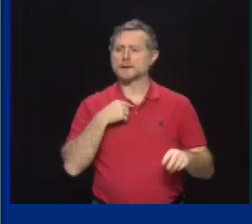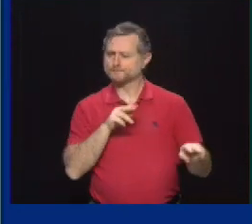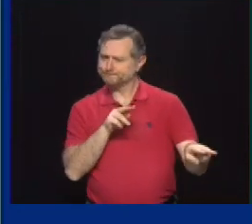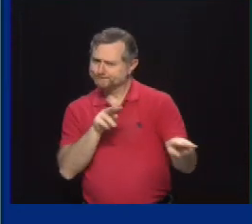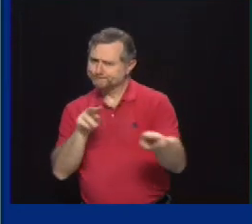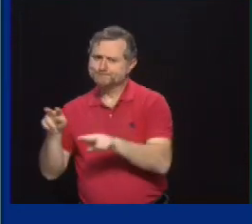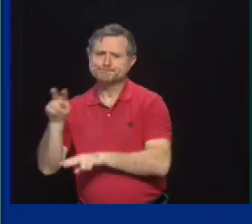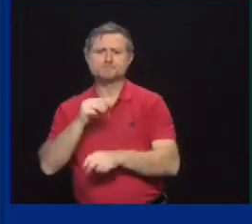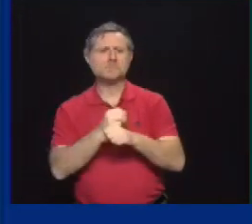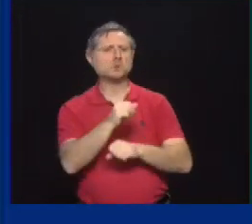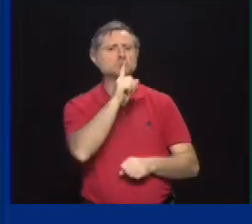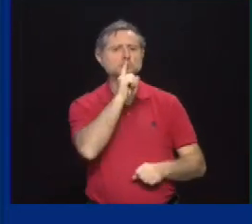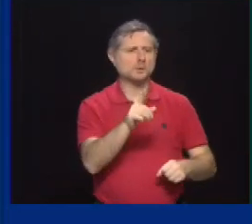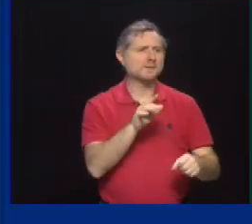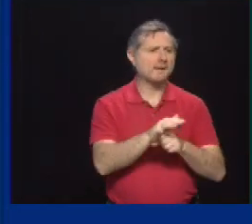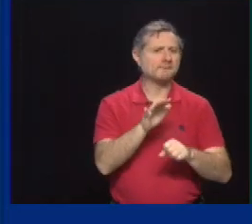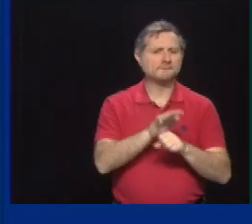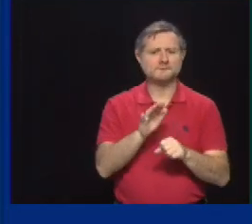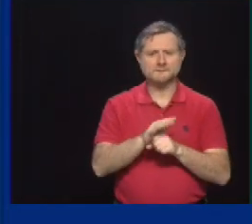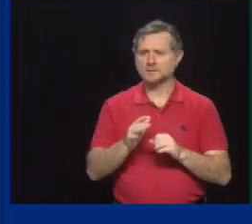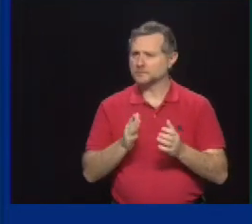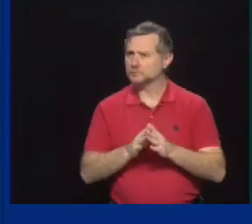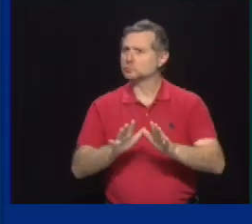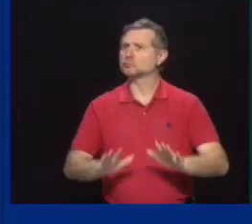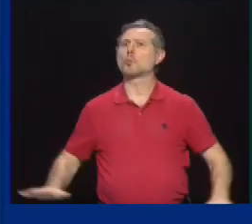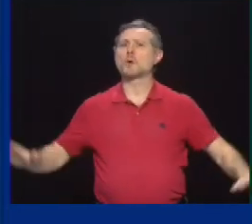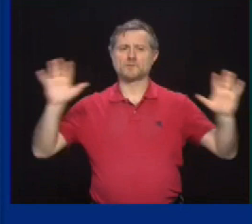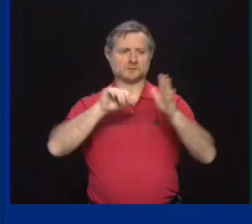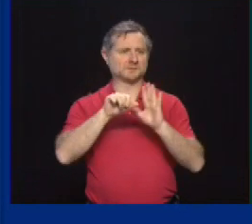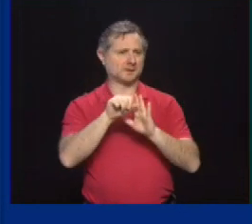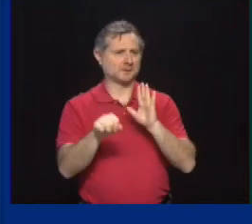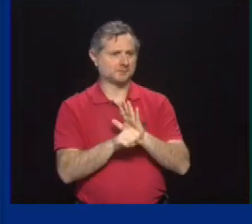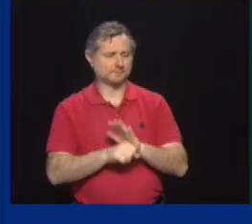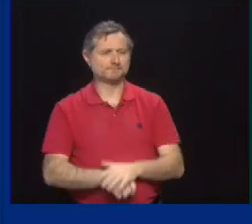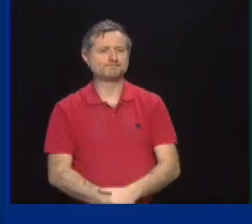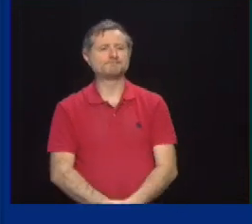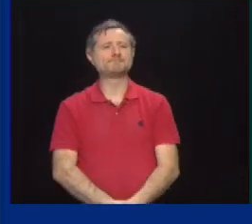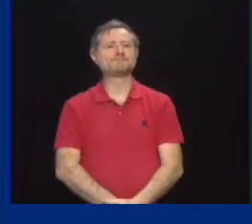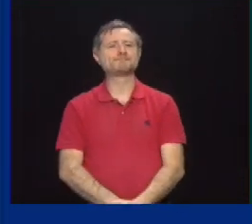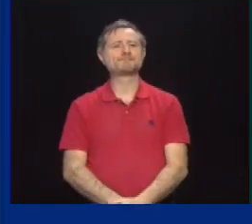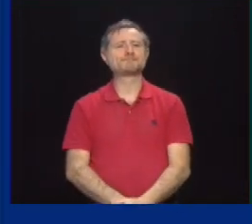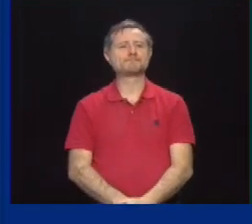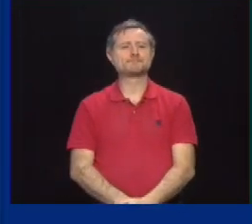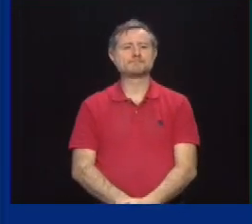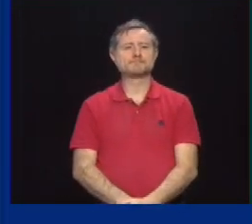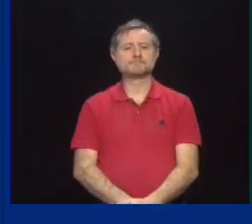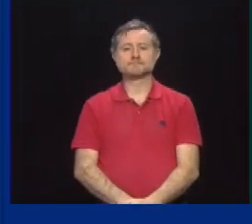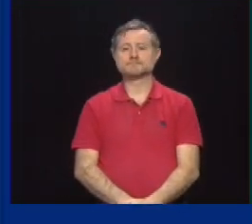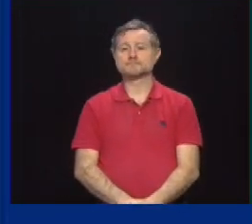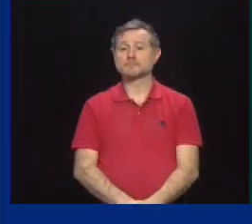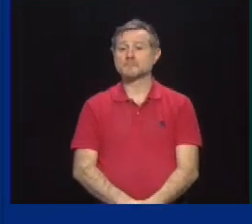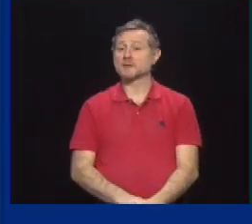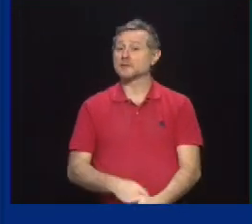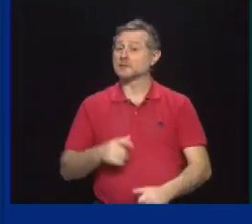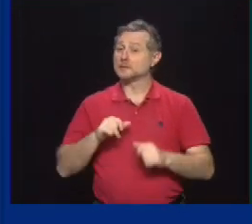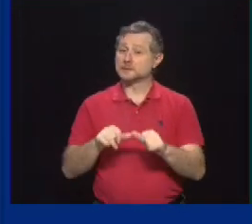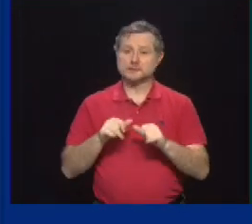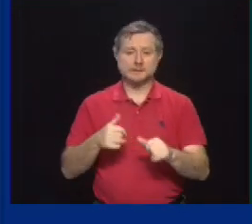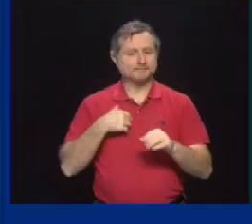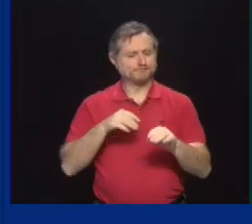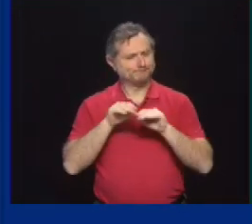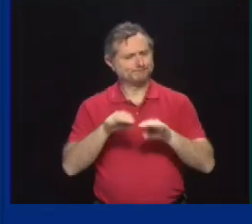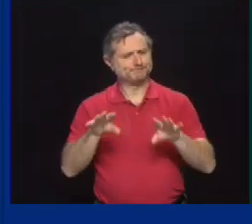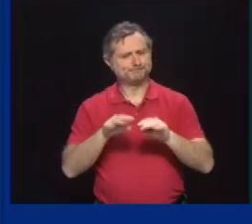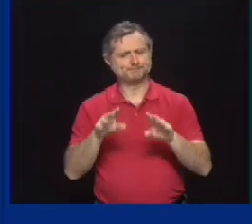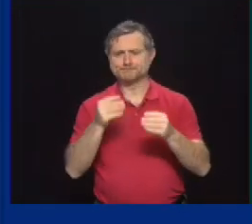they need out throughout the state. We're going to continue our get out the facts campaign because one of the reasons we're identifying why